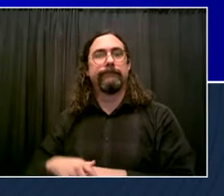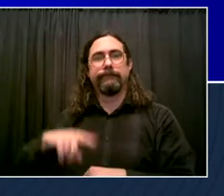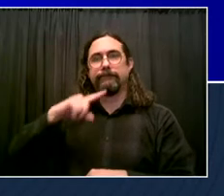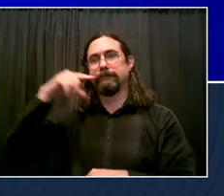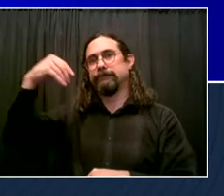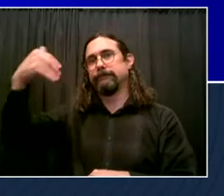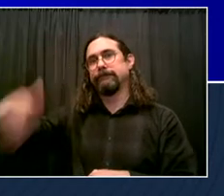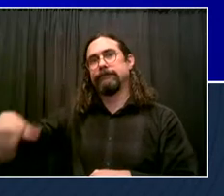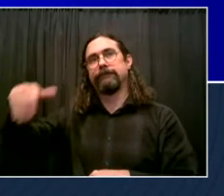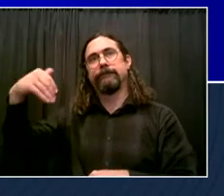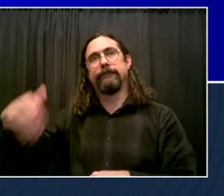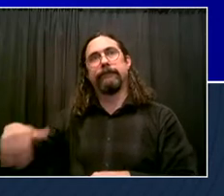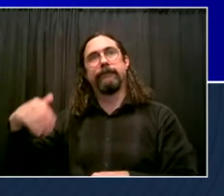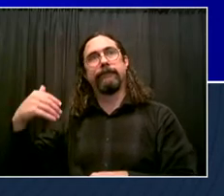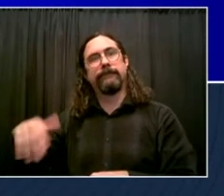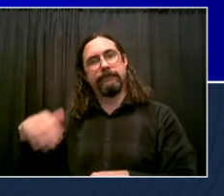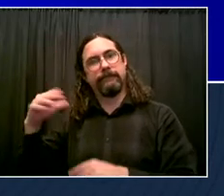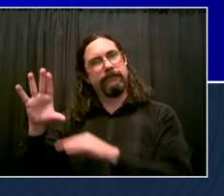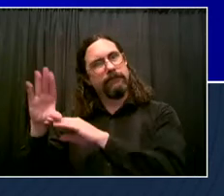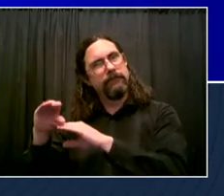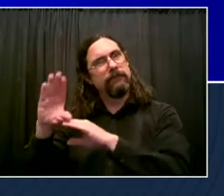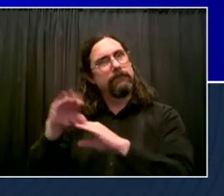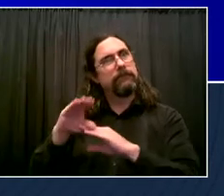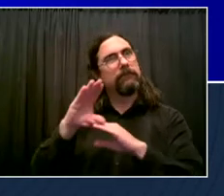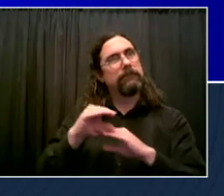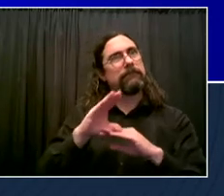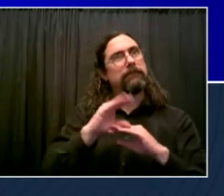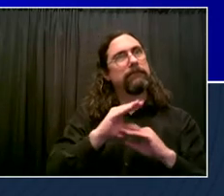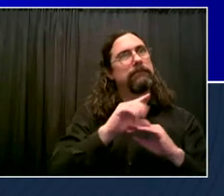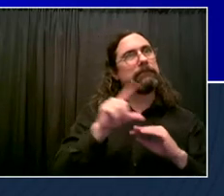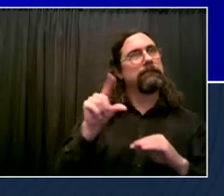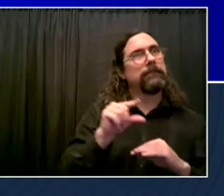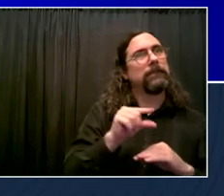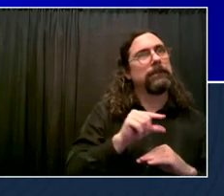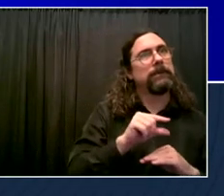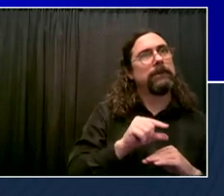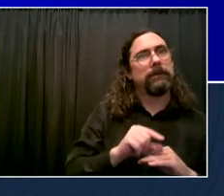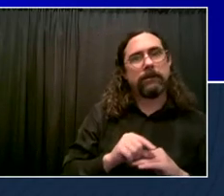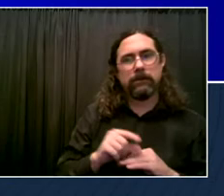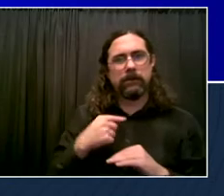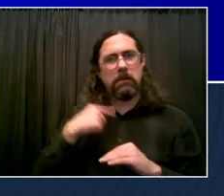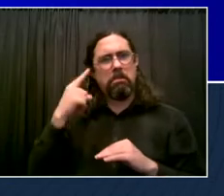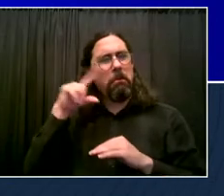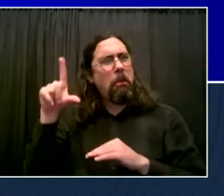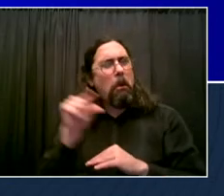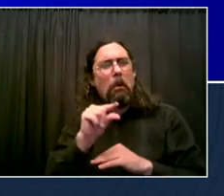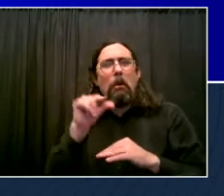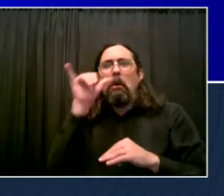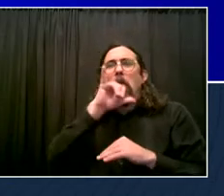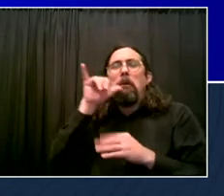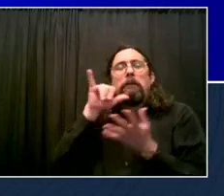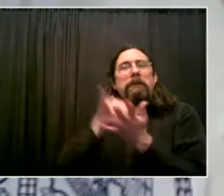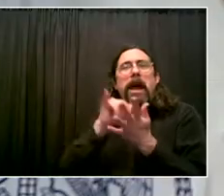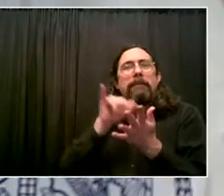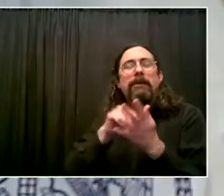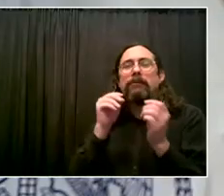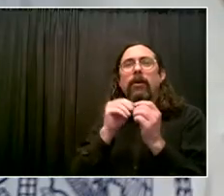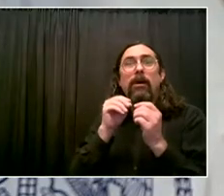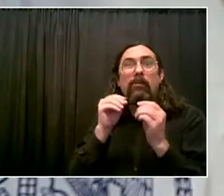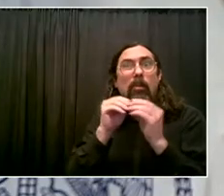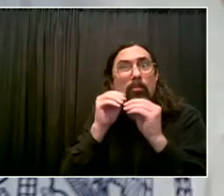oh, this is as low as it can go. No, it can go lower. And we're going to fight to make it lower. Go out, get vaccinated. Okay.